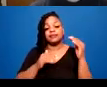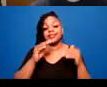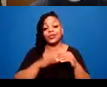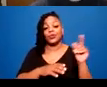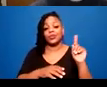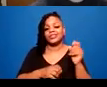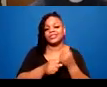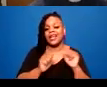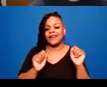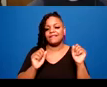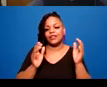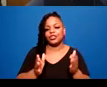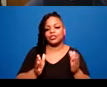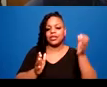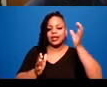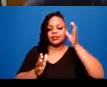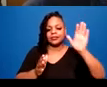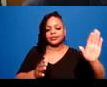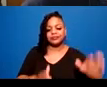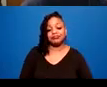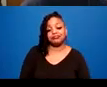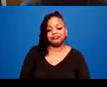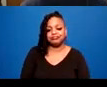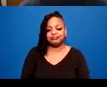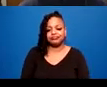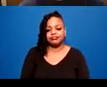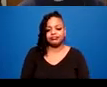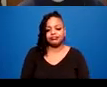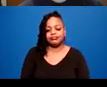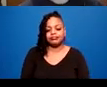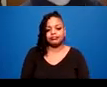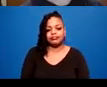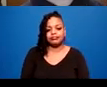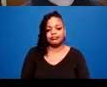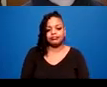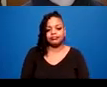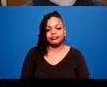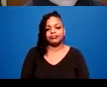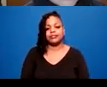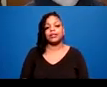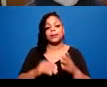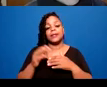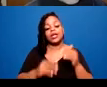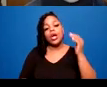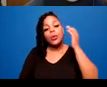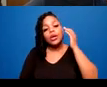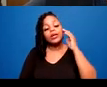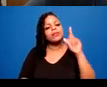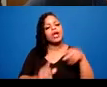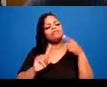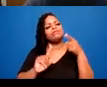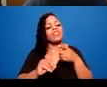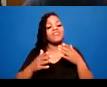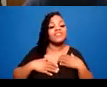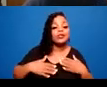Build awareness of invisible, educational, emotional, cultural and physical labour